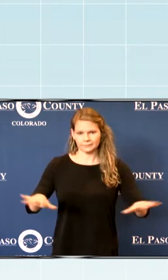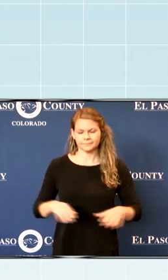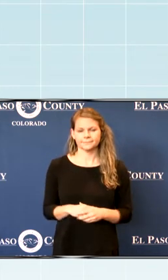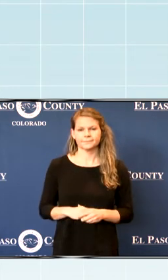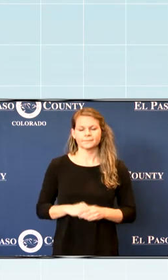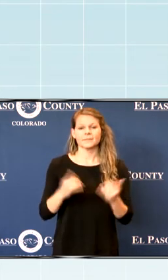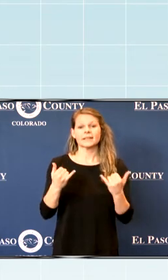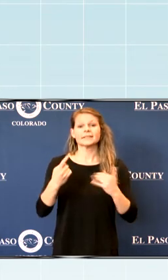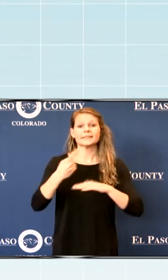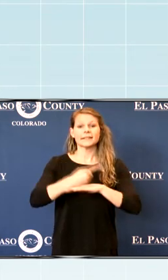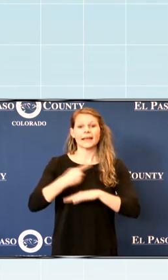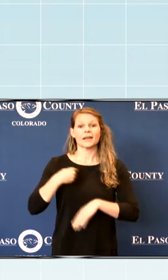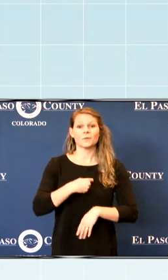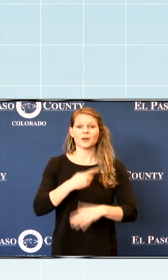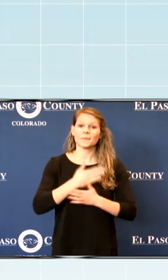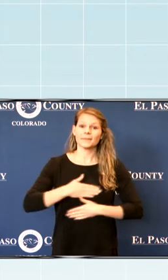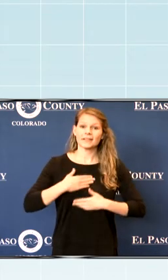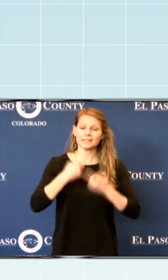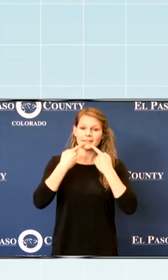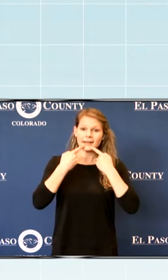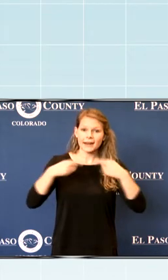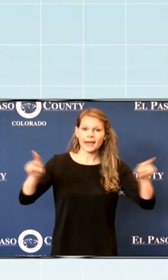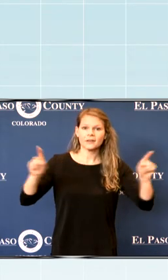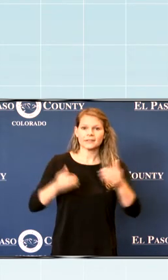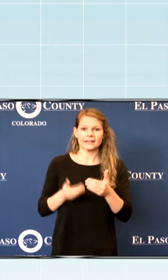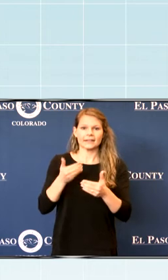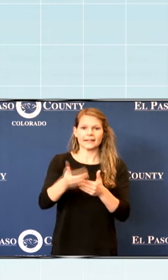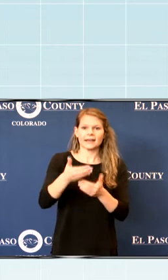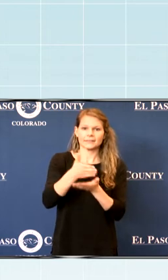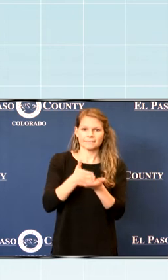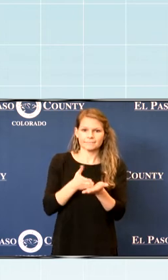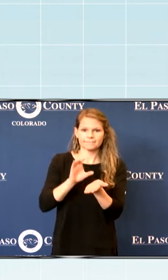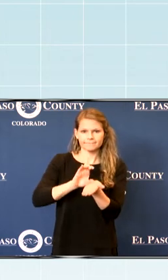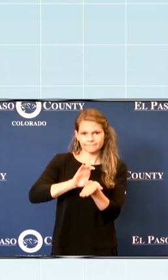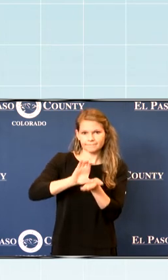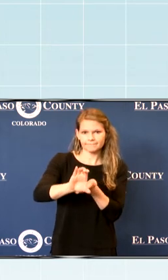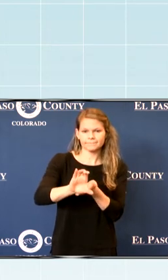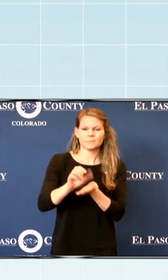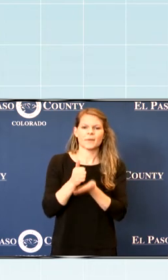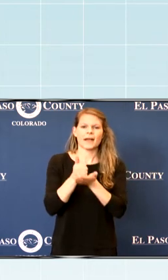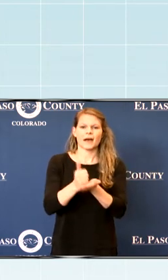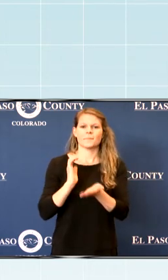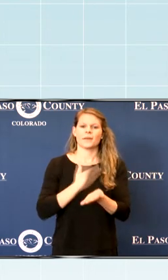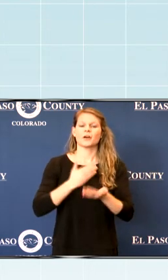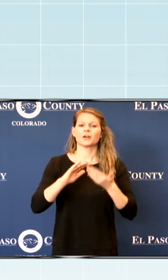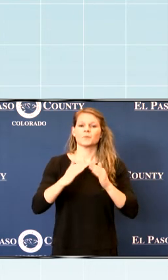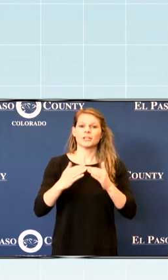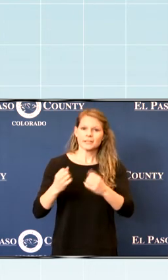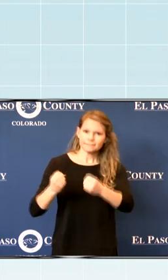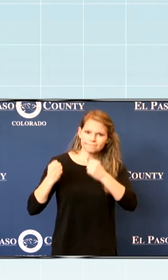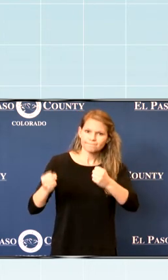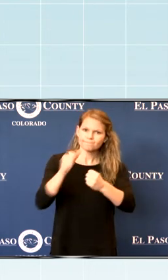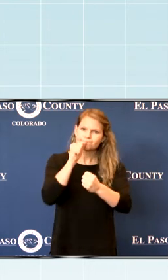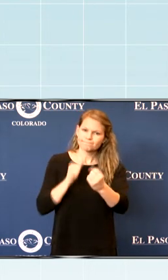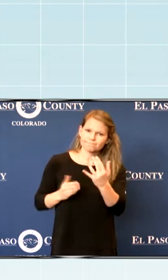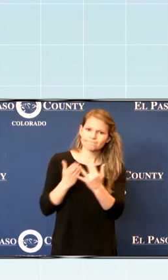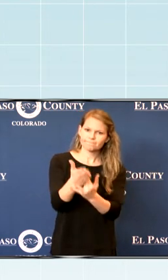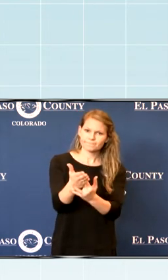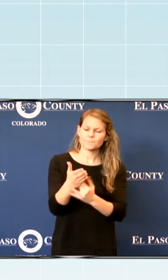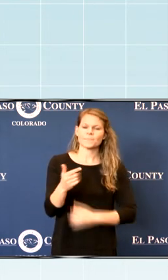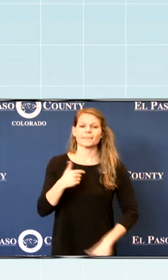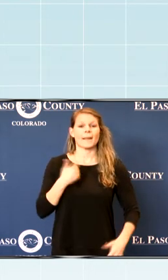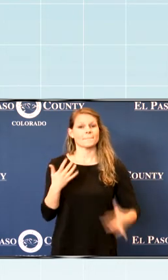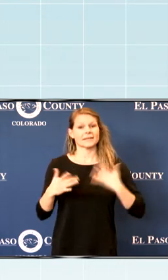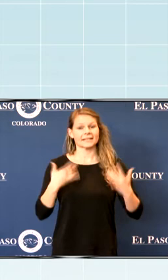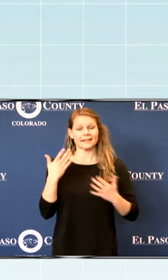Today, we're pleased to announce the next phase of funding to help our community remain strong, and resilient. I'm